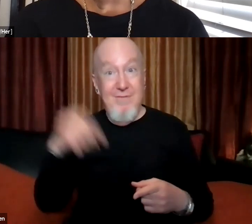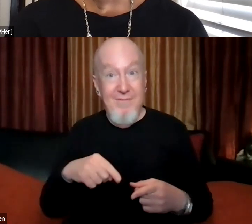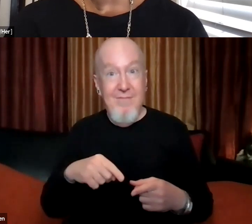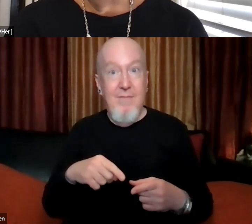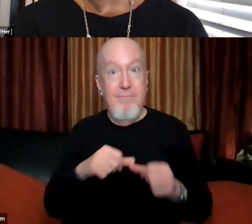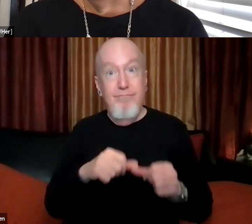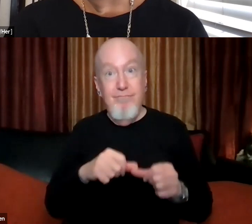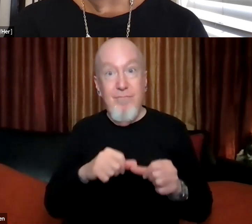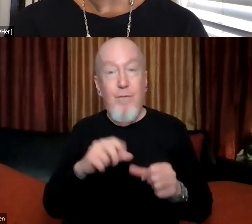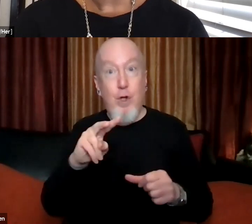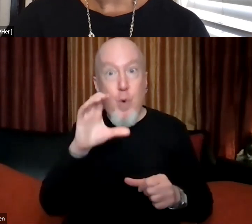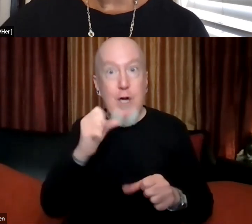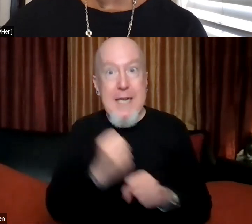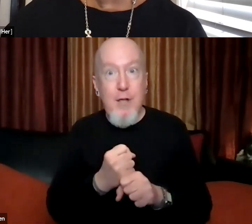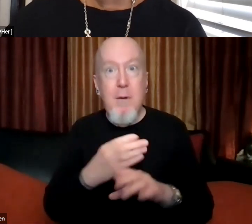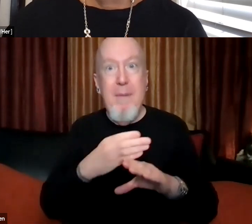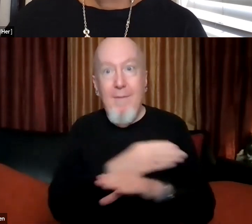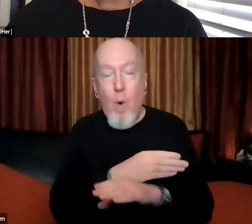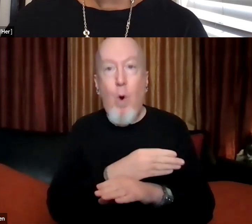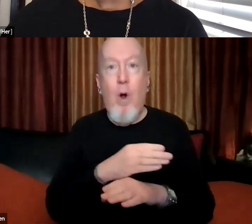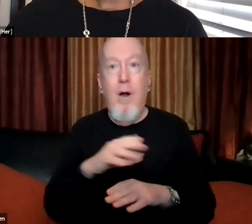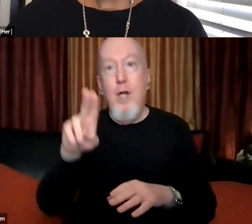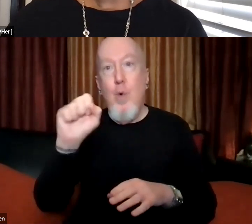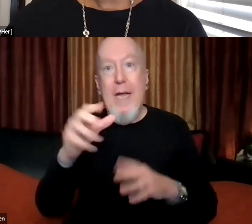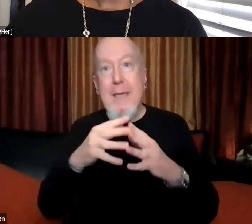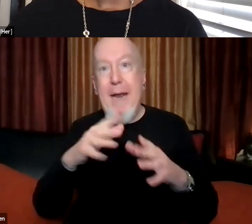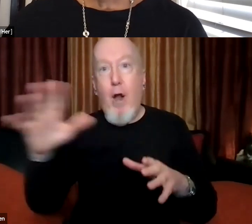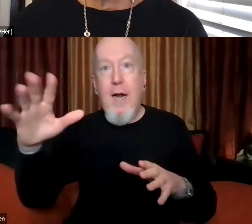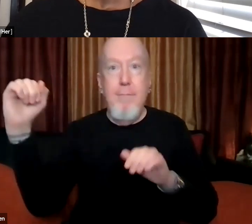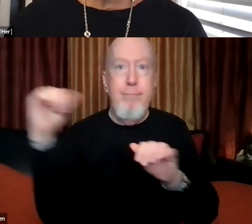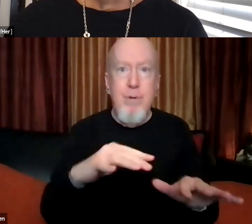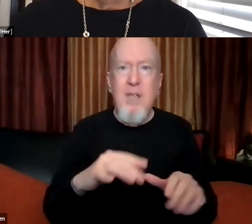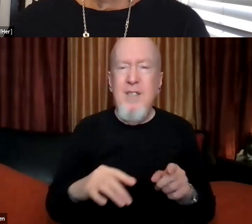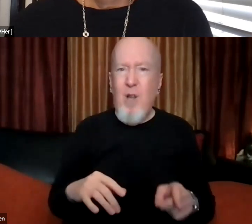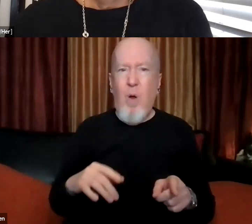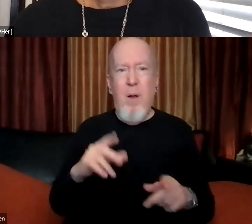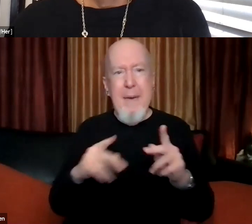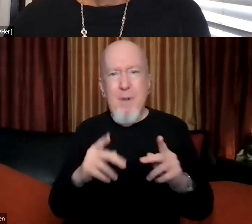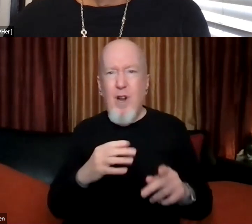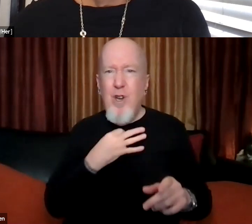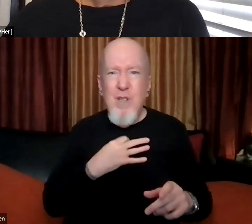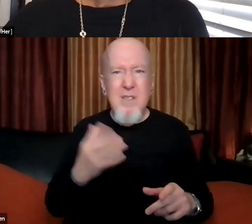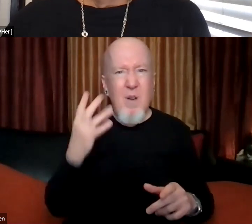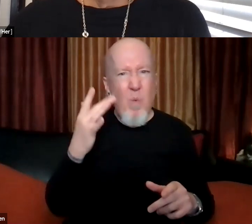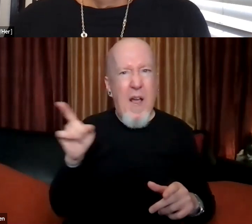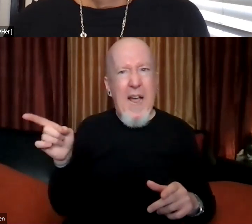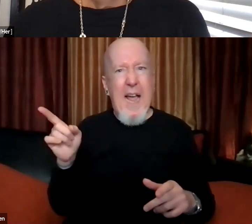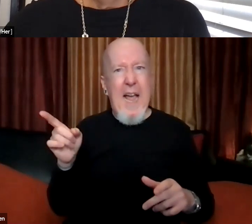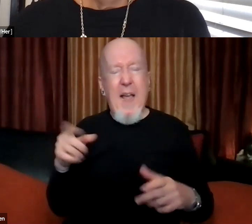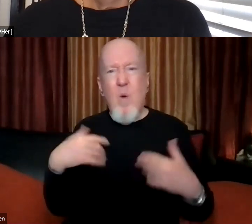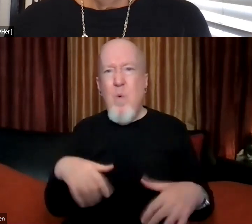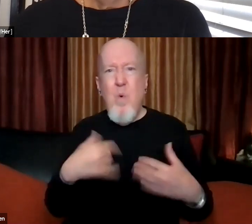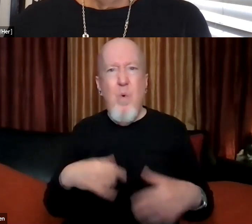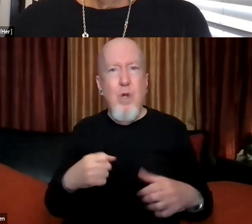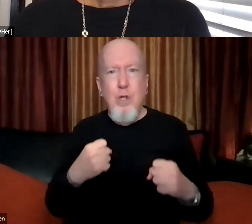are very confused about why there's such an influence, uh, of, um, that culture in that place without appreciating